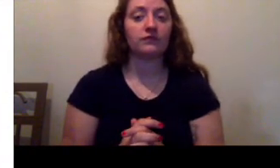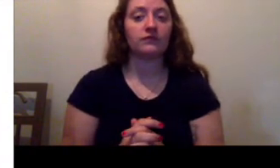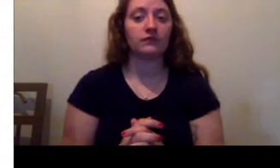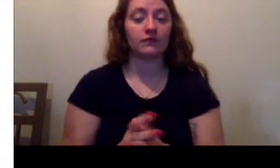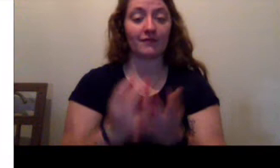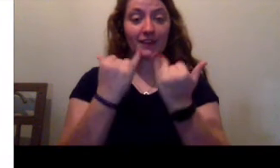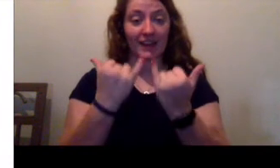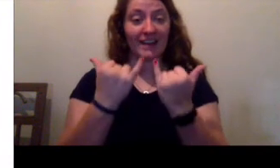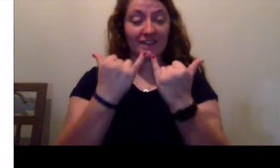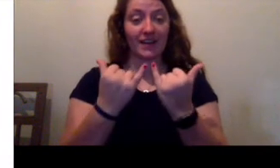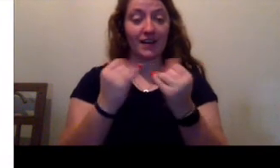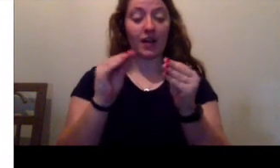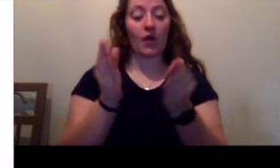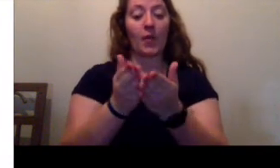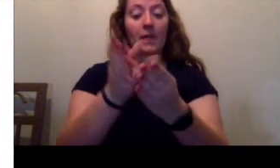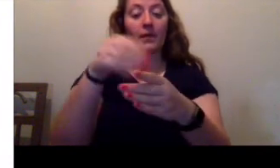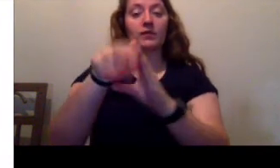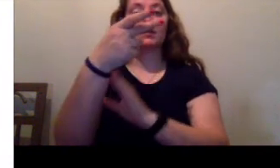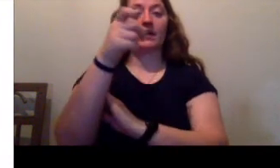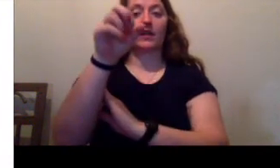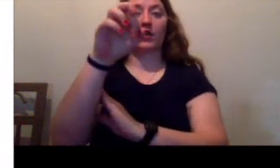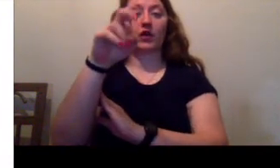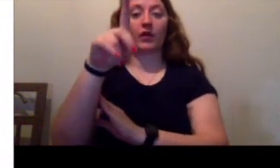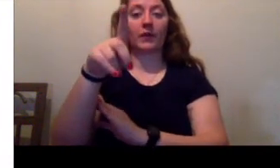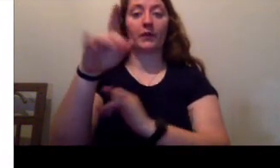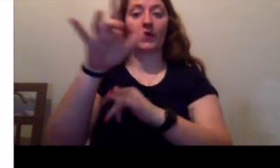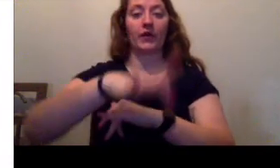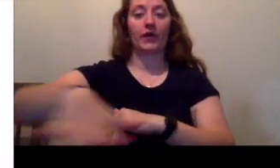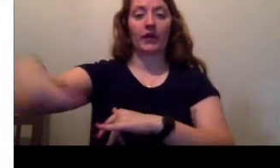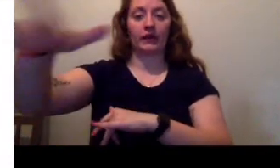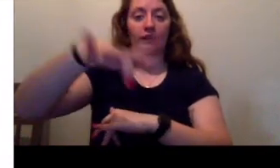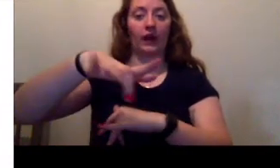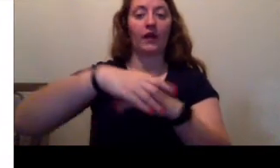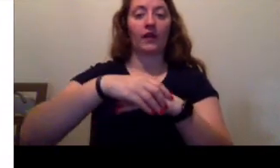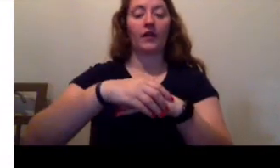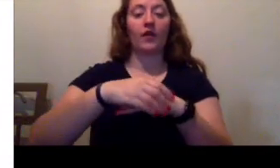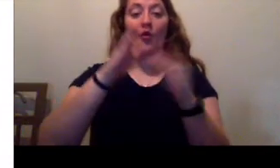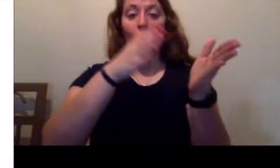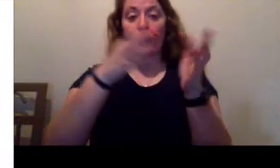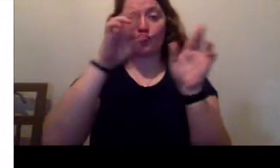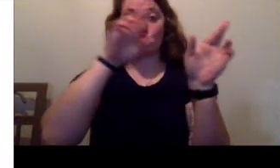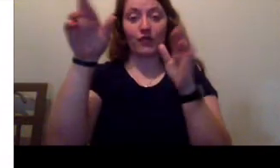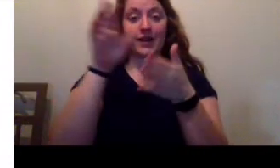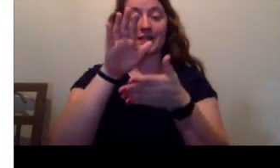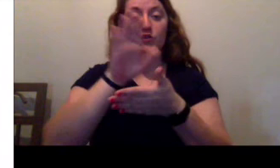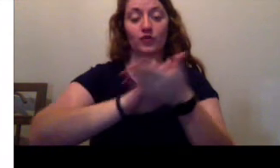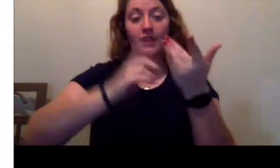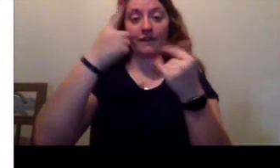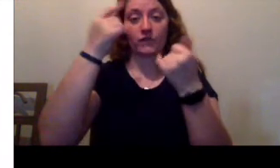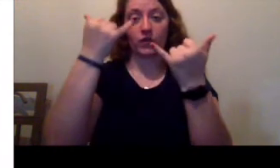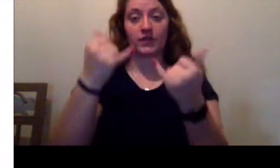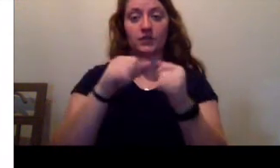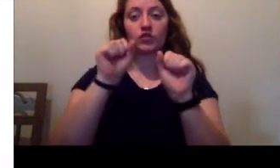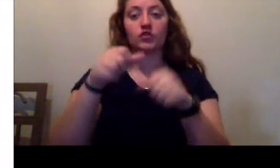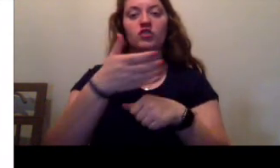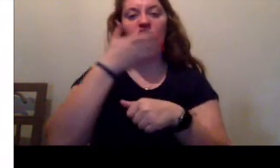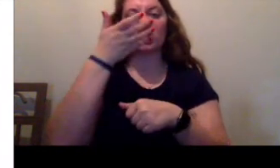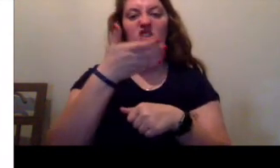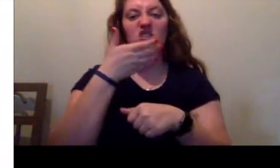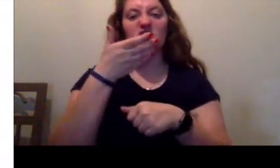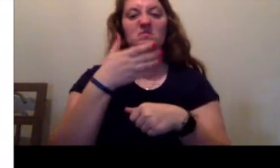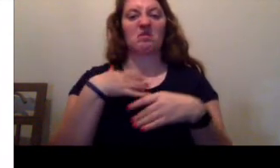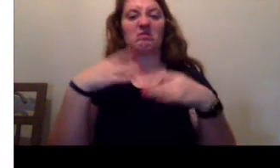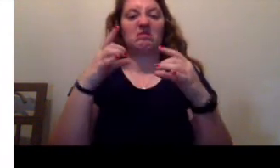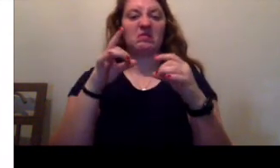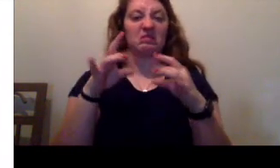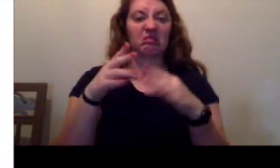Even now, with the boats in the harbor, a head empty of fish, preparing to leave for the day's fishing, she could smell the oily, salty